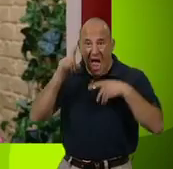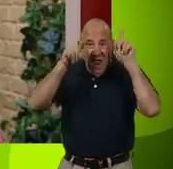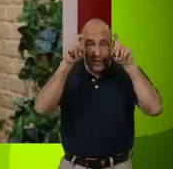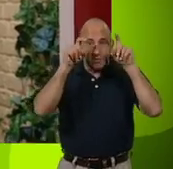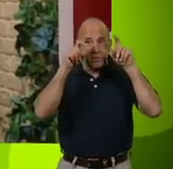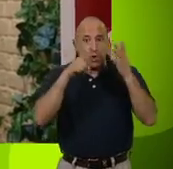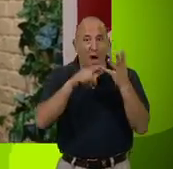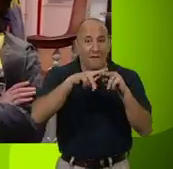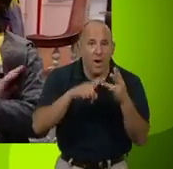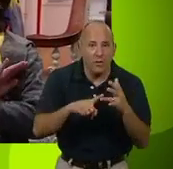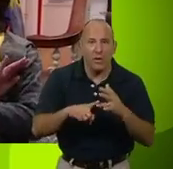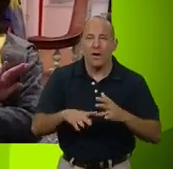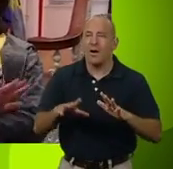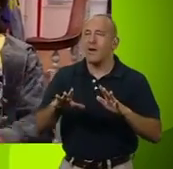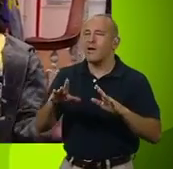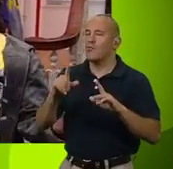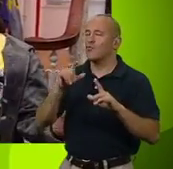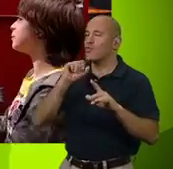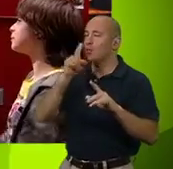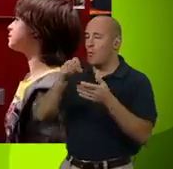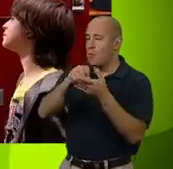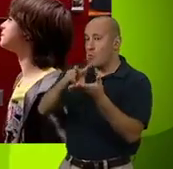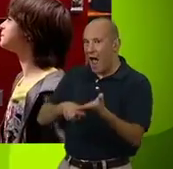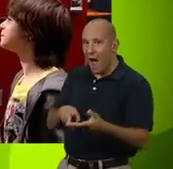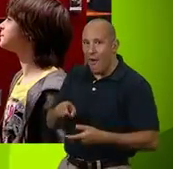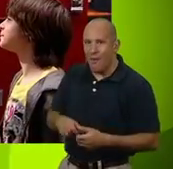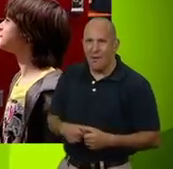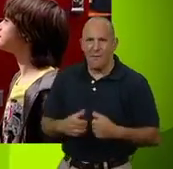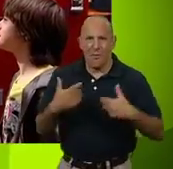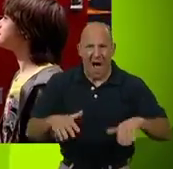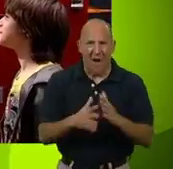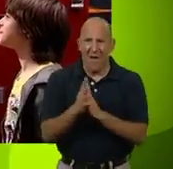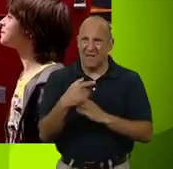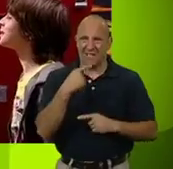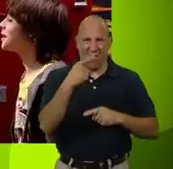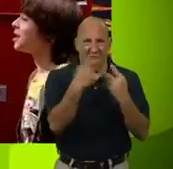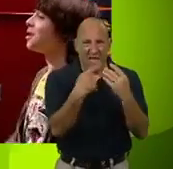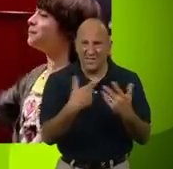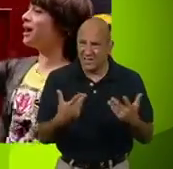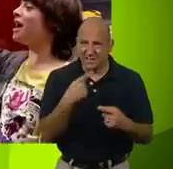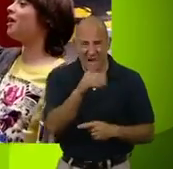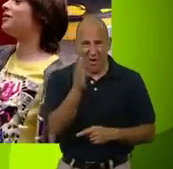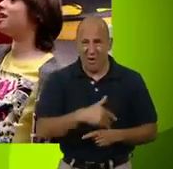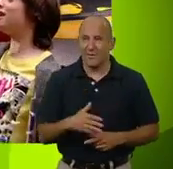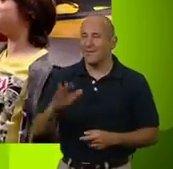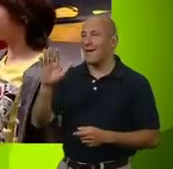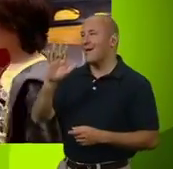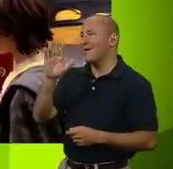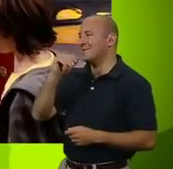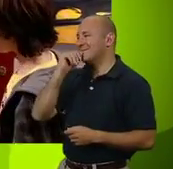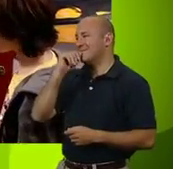aliens? Is it a UFO? You are going to be blown away. Oh, this is massive, Max. I must tell the others. Bye, Oliver.